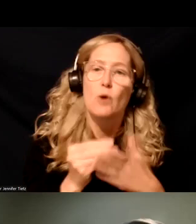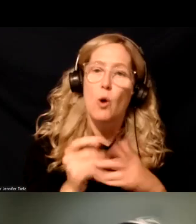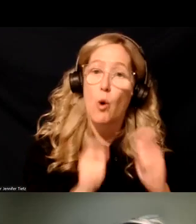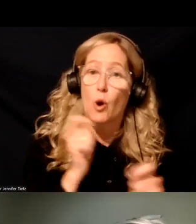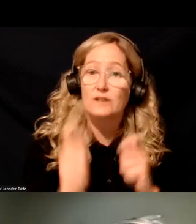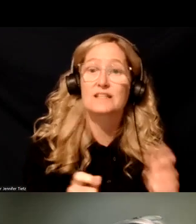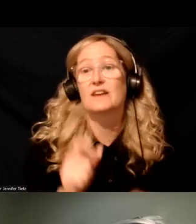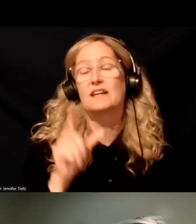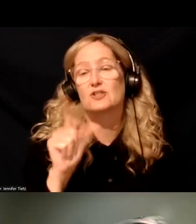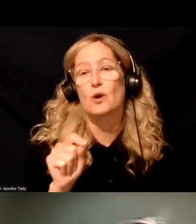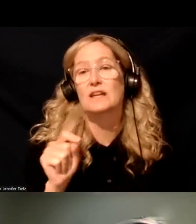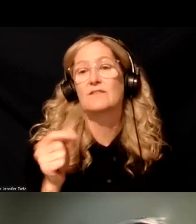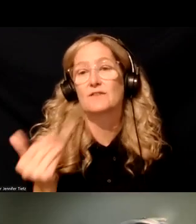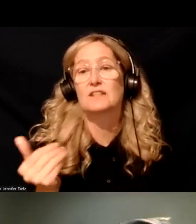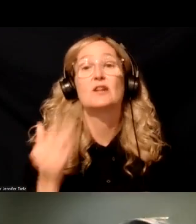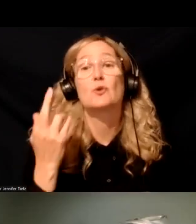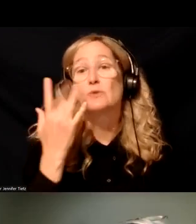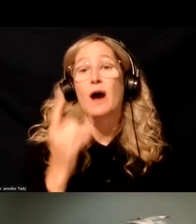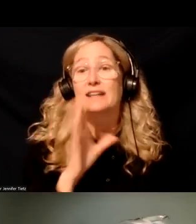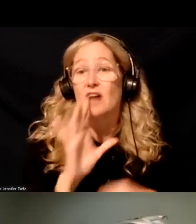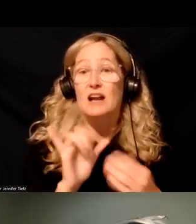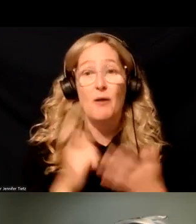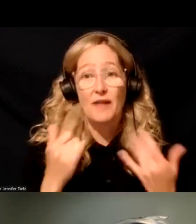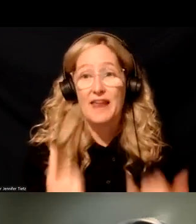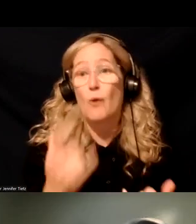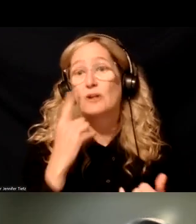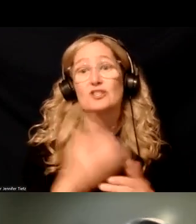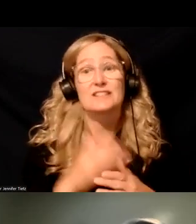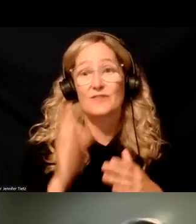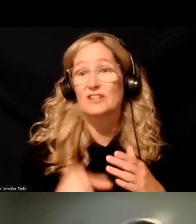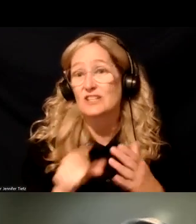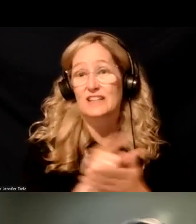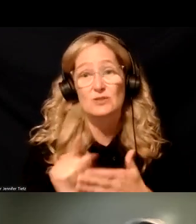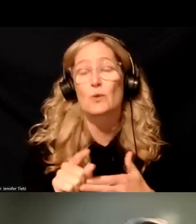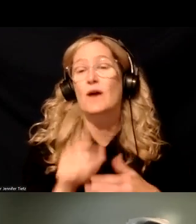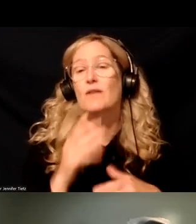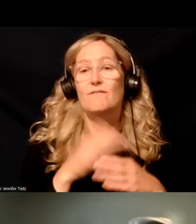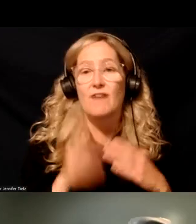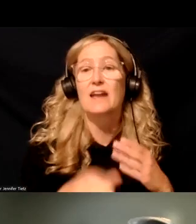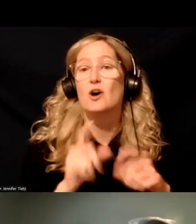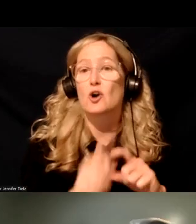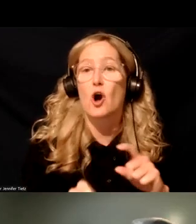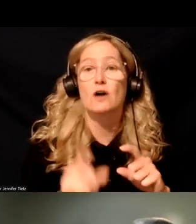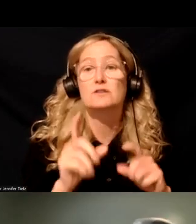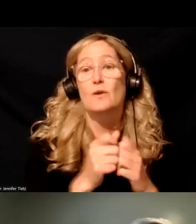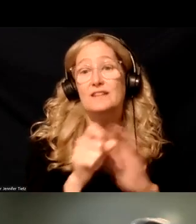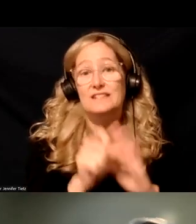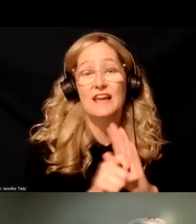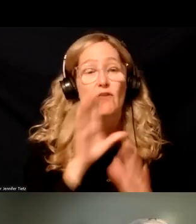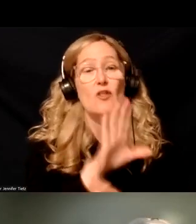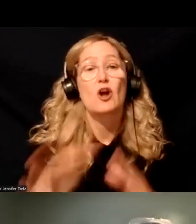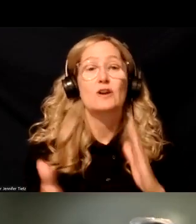And the reason I'm talking about it today is because we are just wrapping up this week. We're having our final calls with the states for their technical, um,